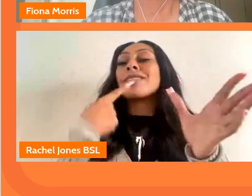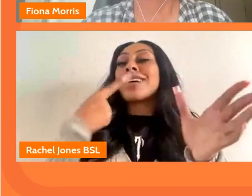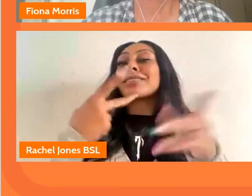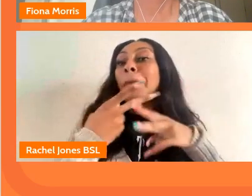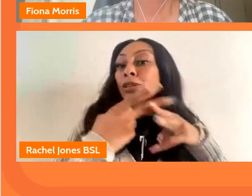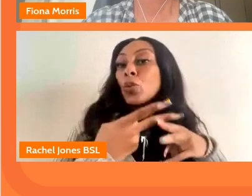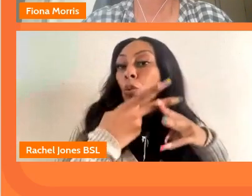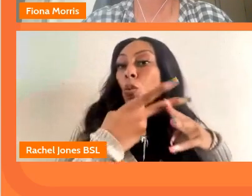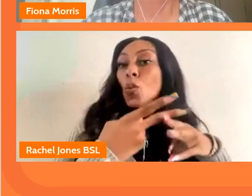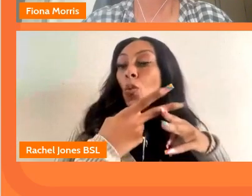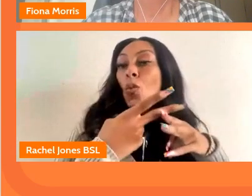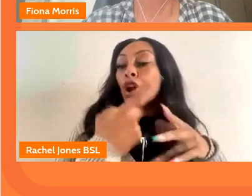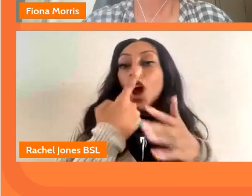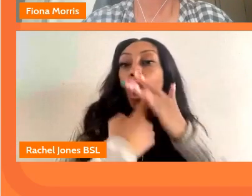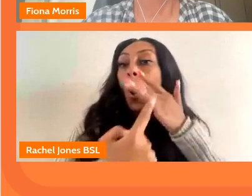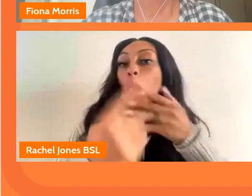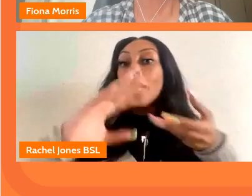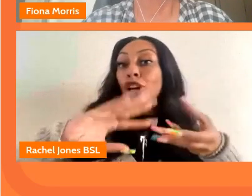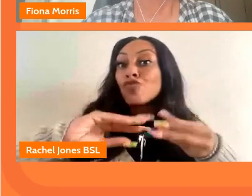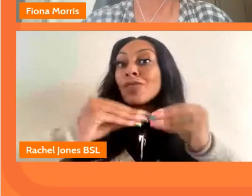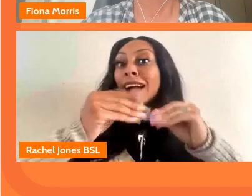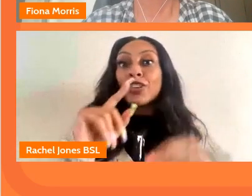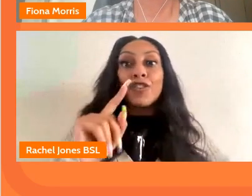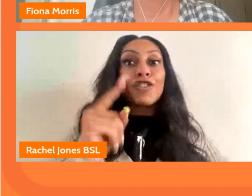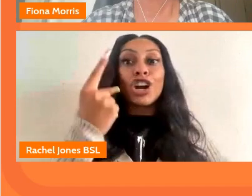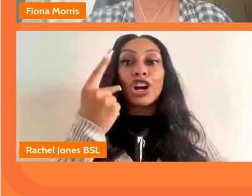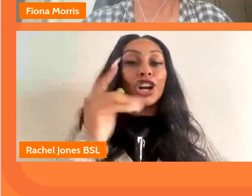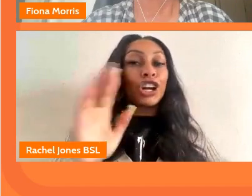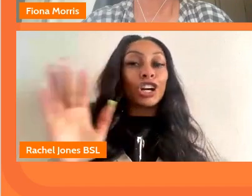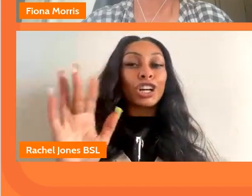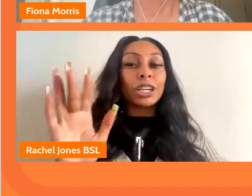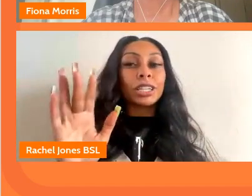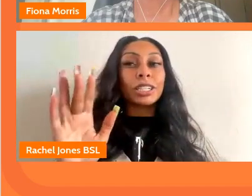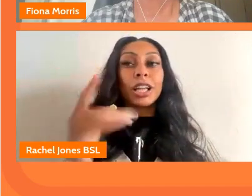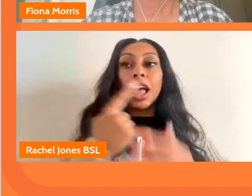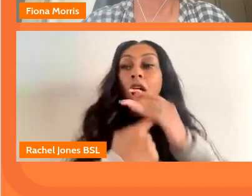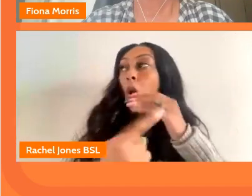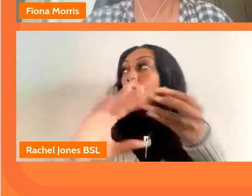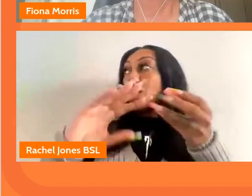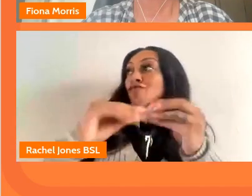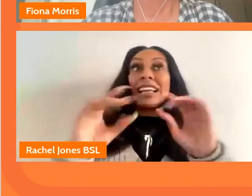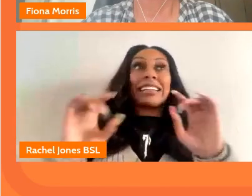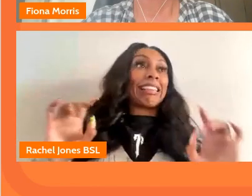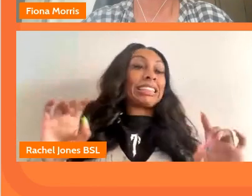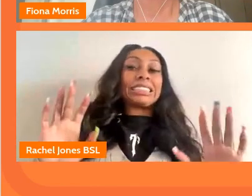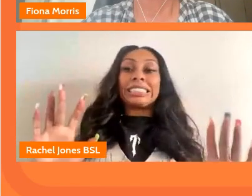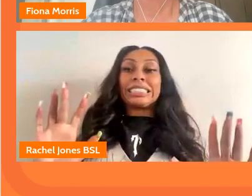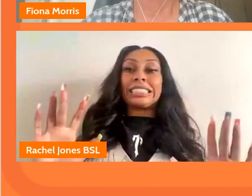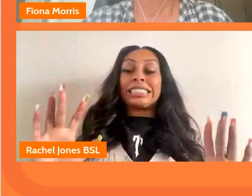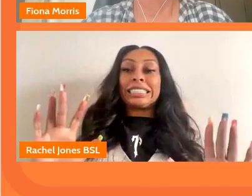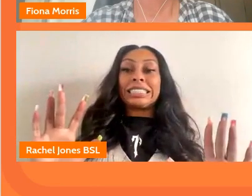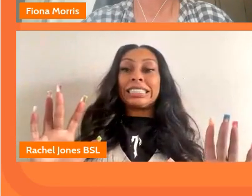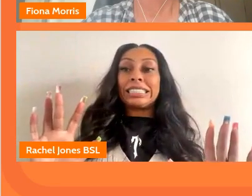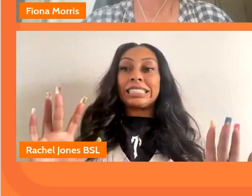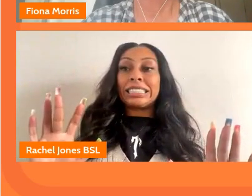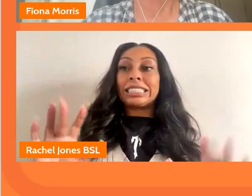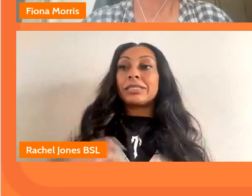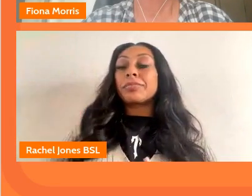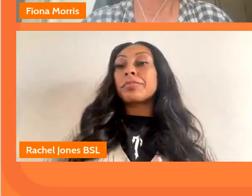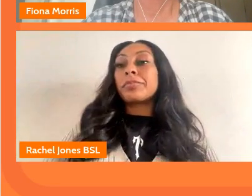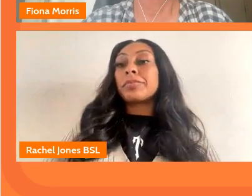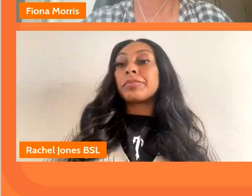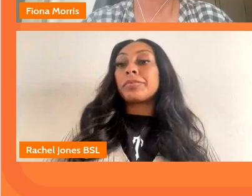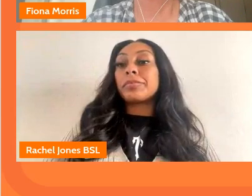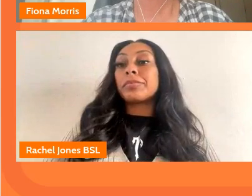isn't just about creating that first piece it isn't about just creating that kind of that breakout uh piece of media that